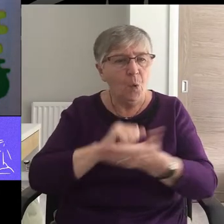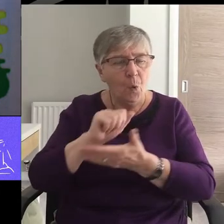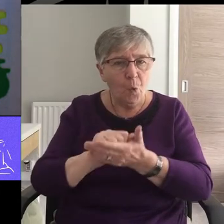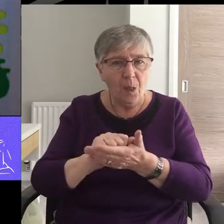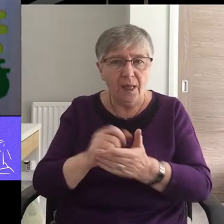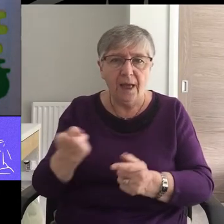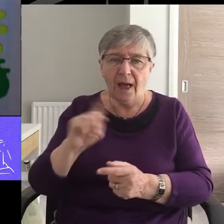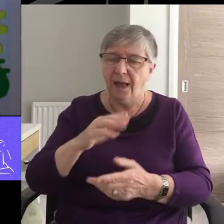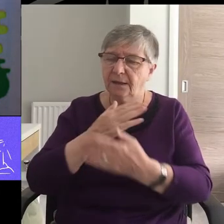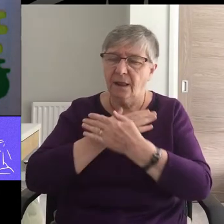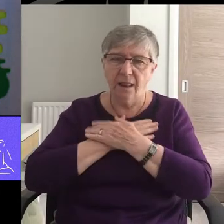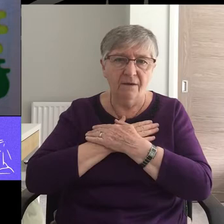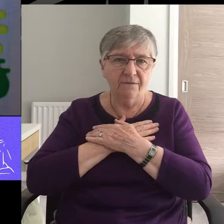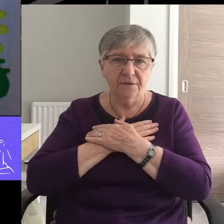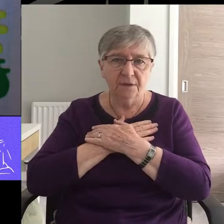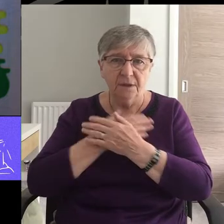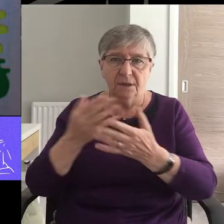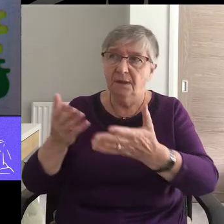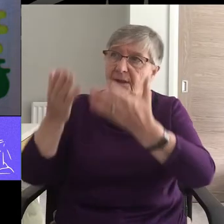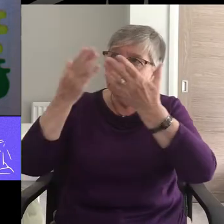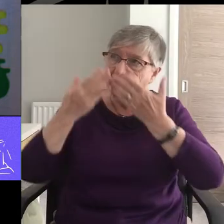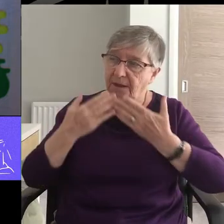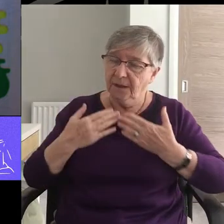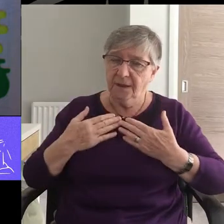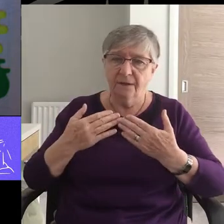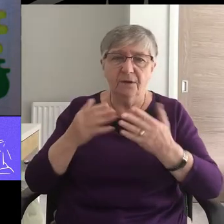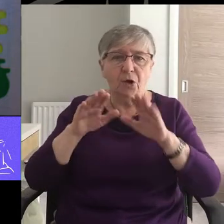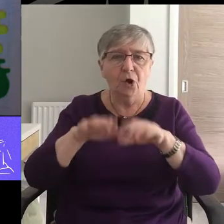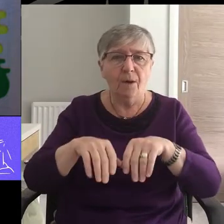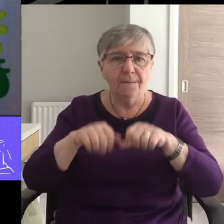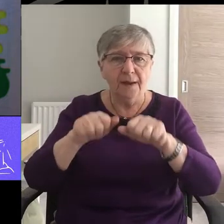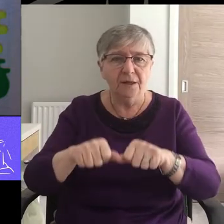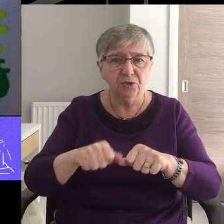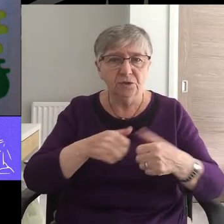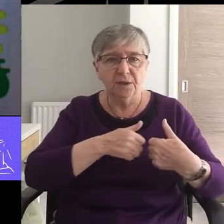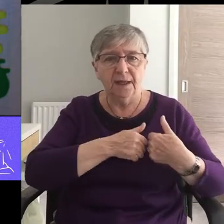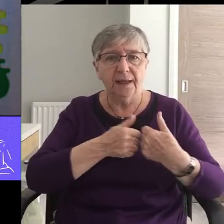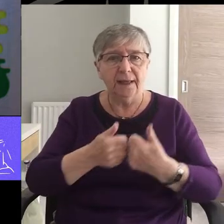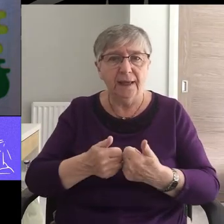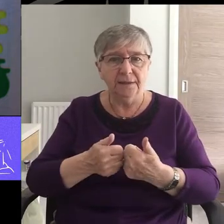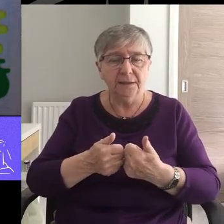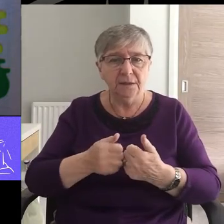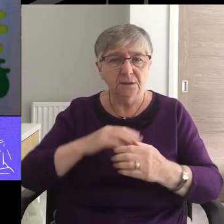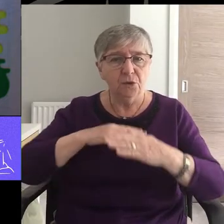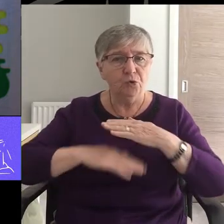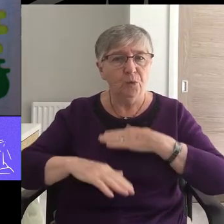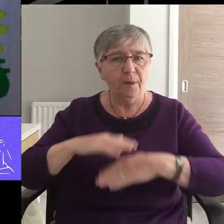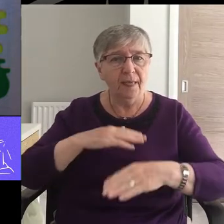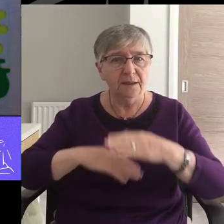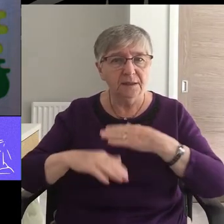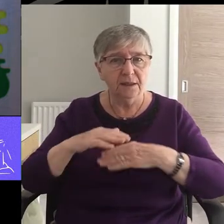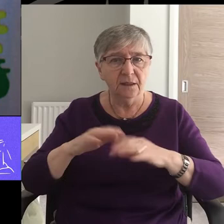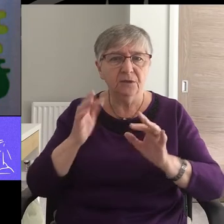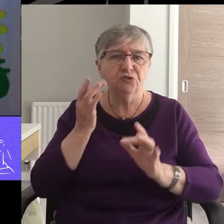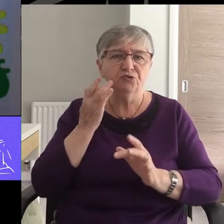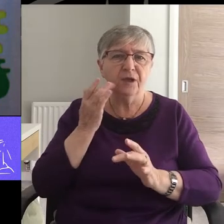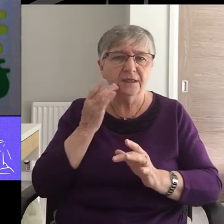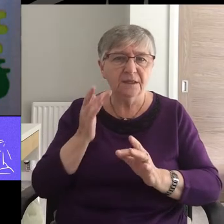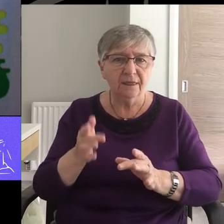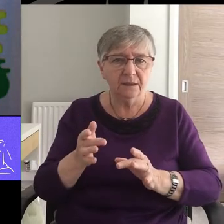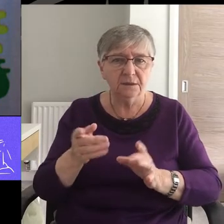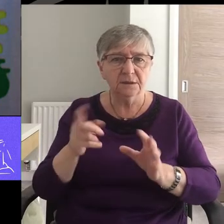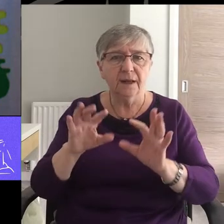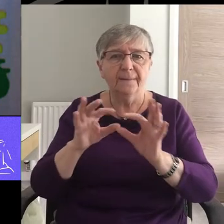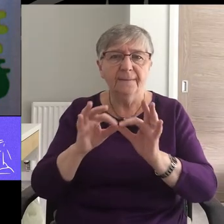and dearly loved, clothe yourselves with compassion, kindness, humility, gentleness,